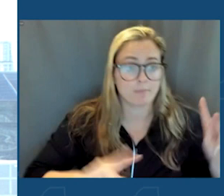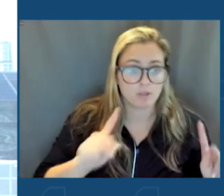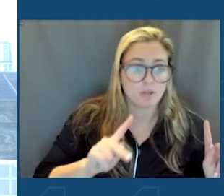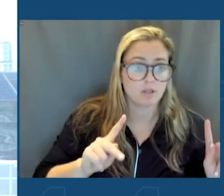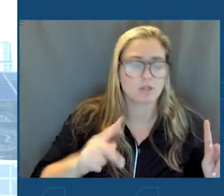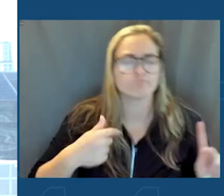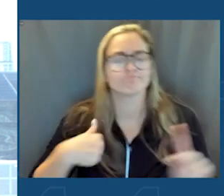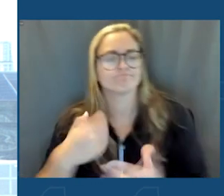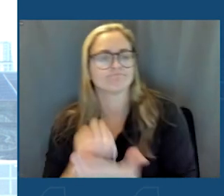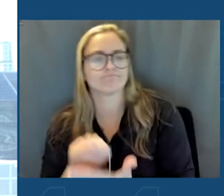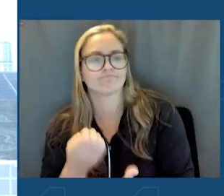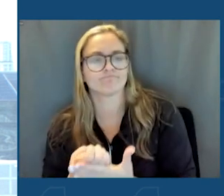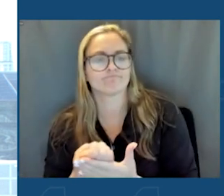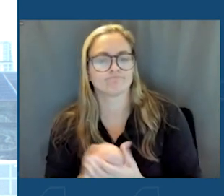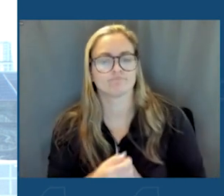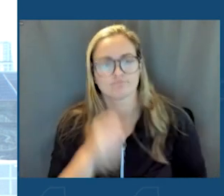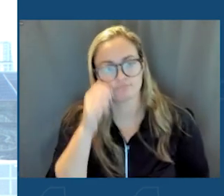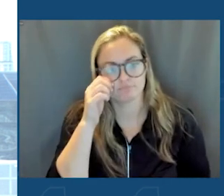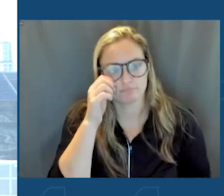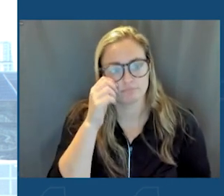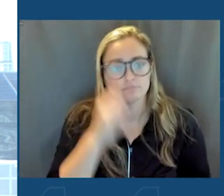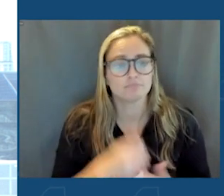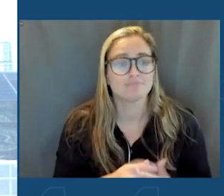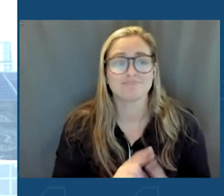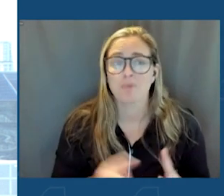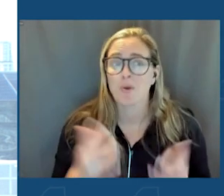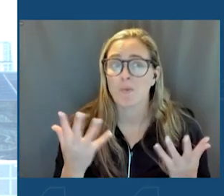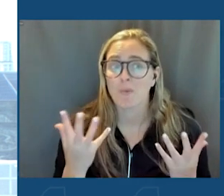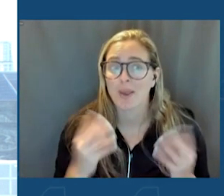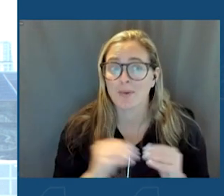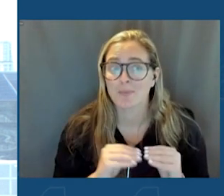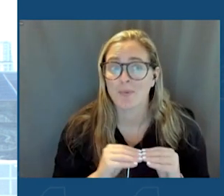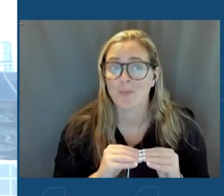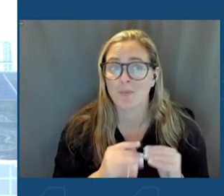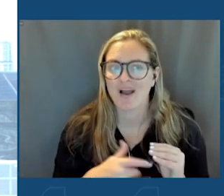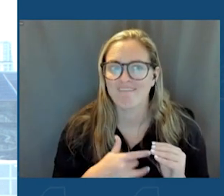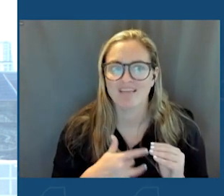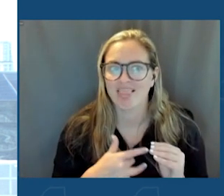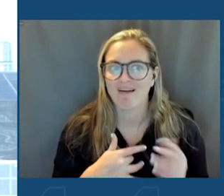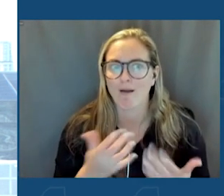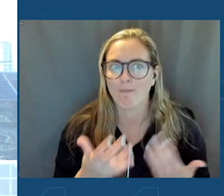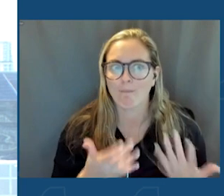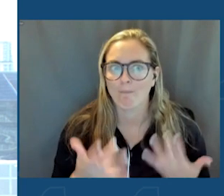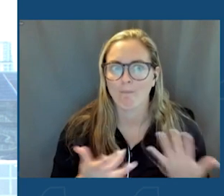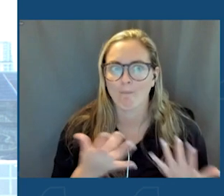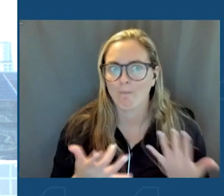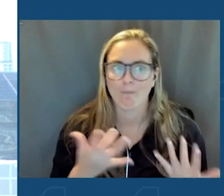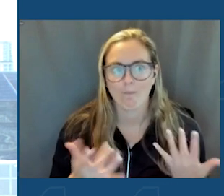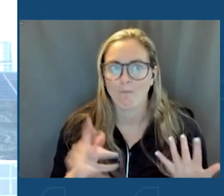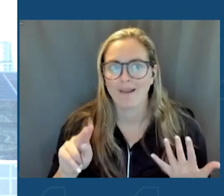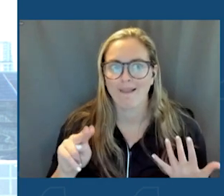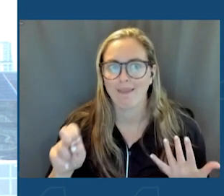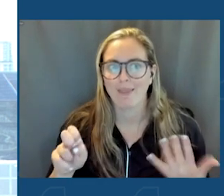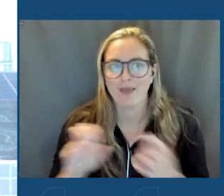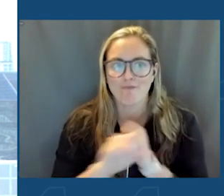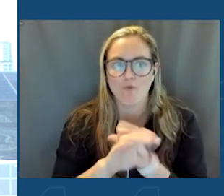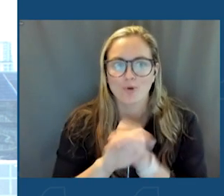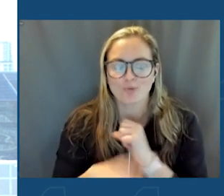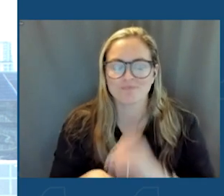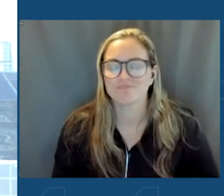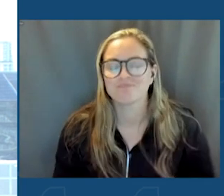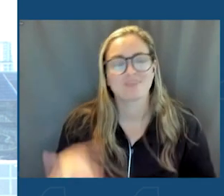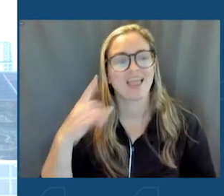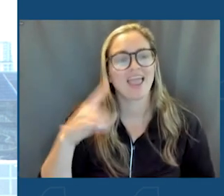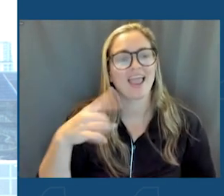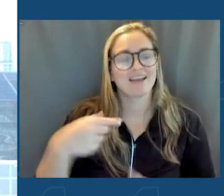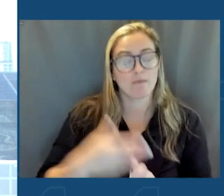economy. But wait, there's more. I feel like I'm in the midst of a Ginsu knife commercial. Eighteen months